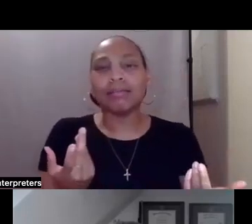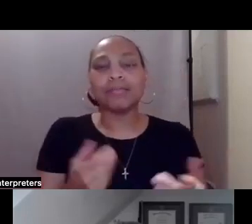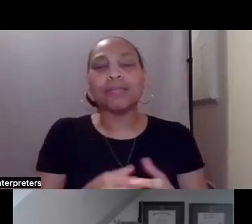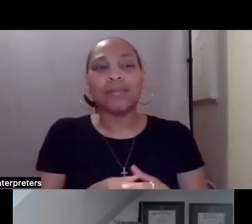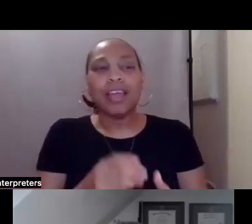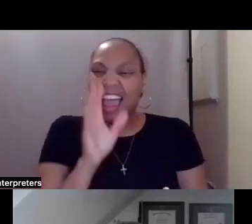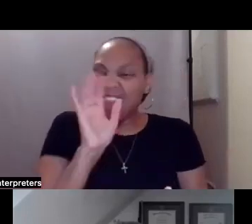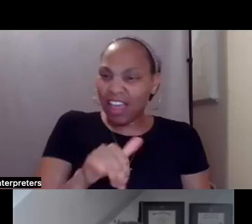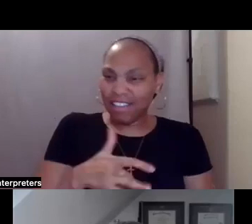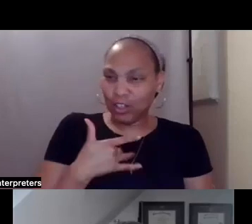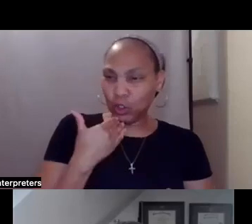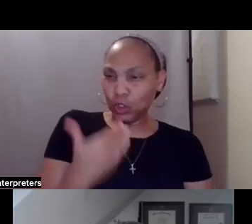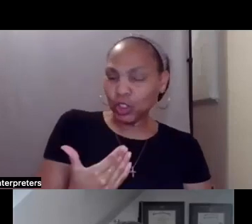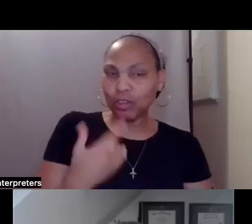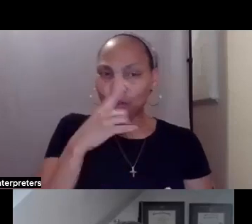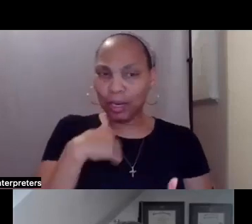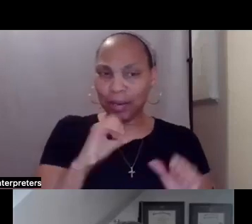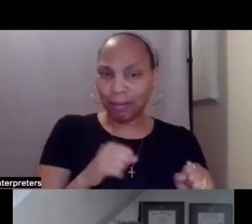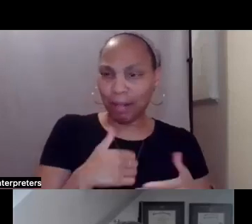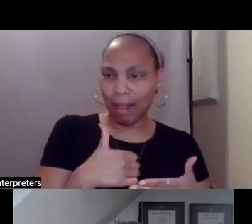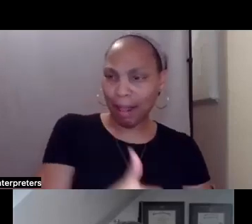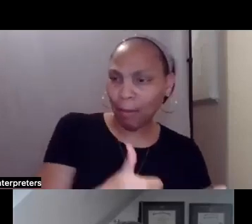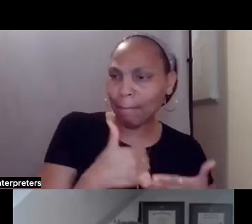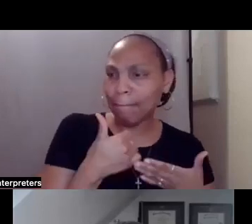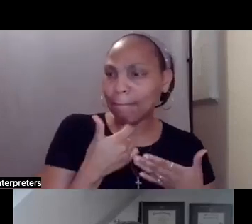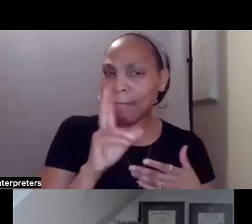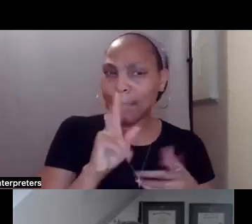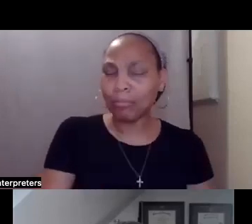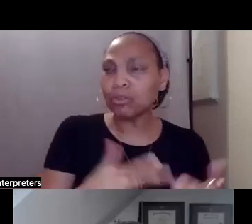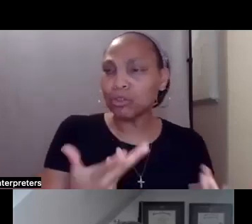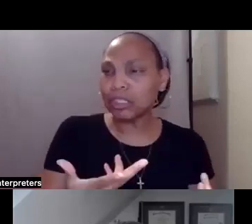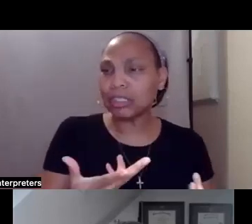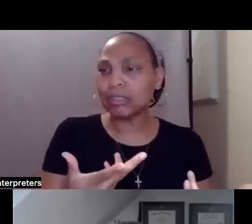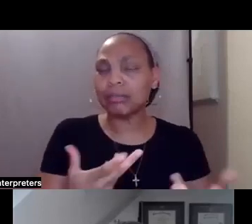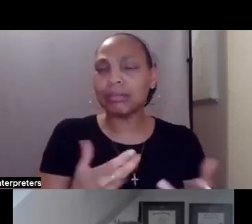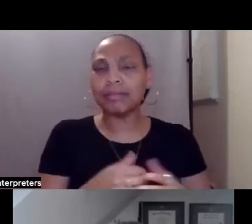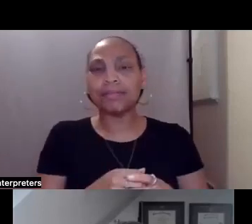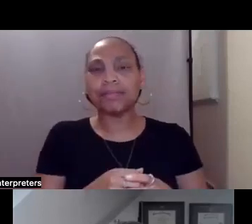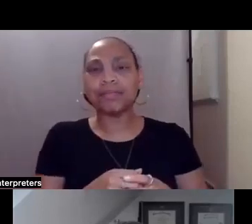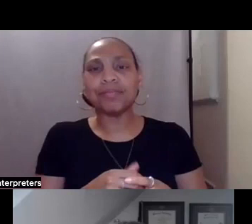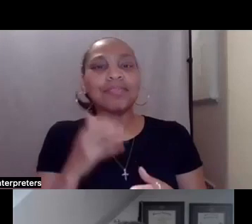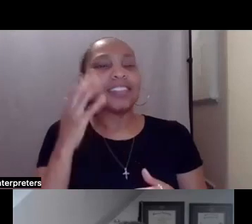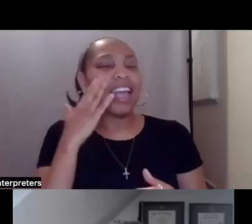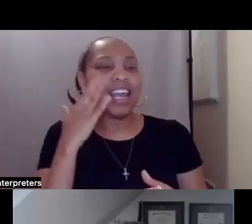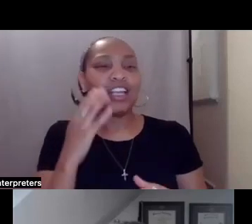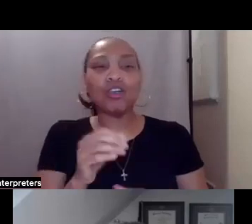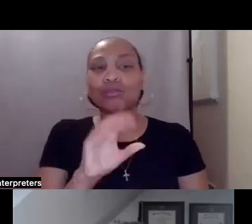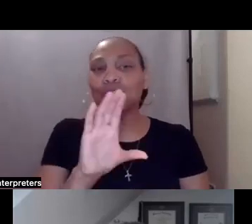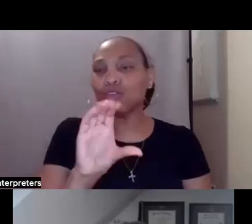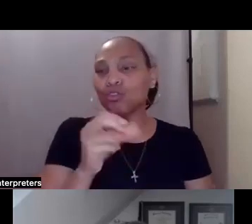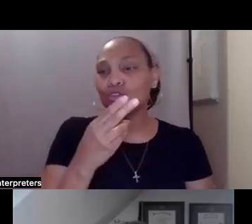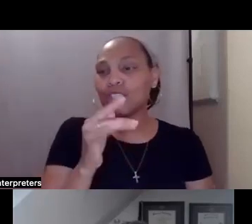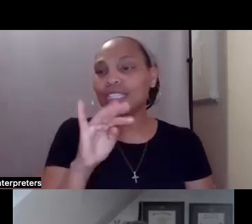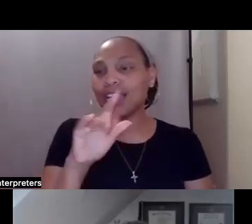especially if somebody is trying to navigate a somewhat complicated system. And I know Christina's got even more to expand on that.